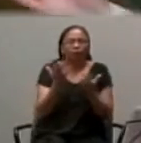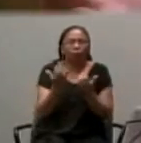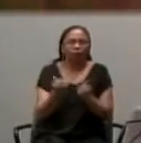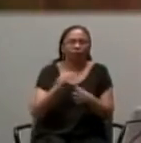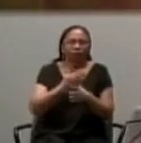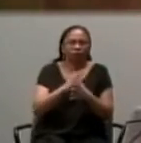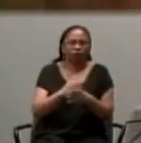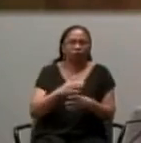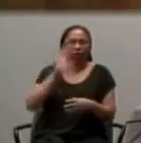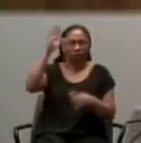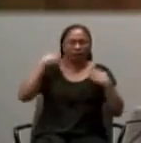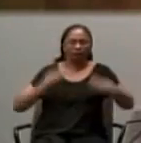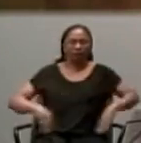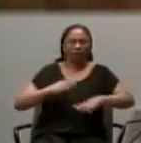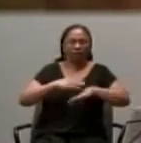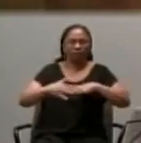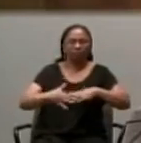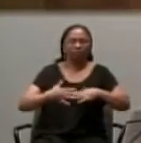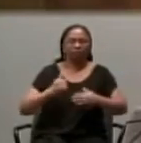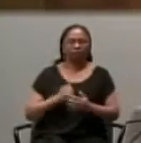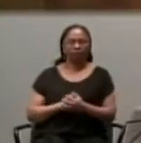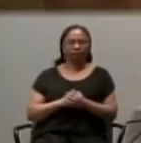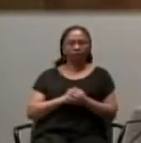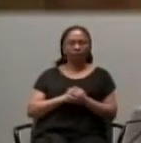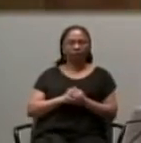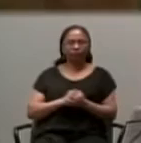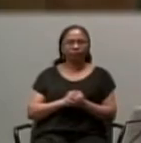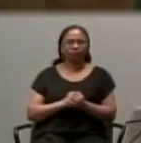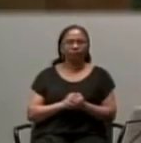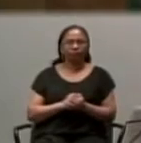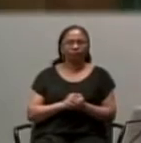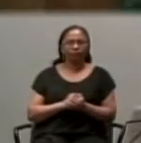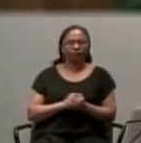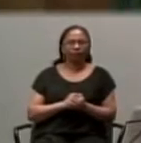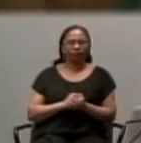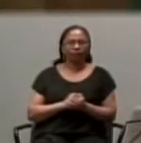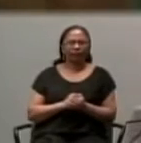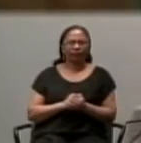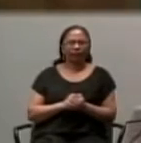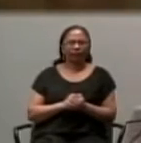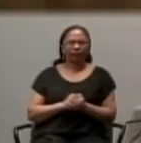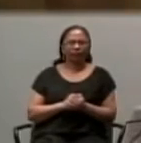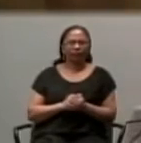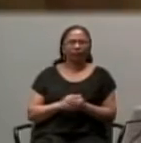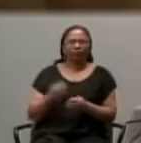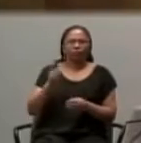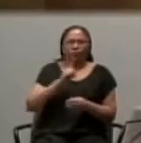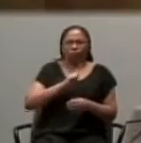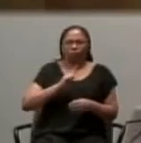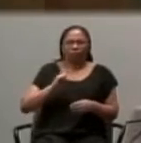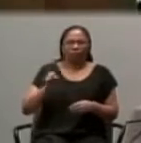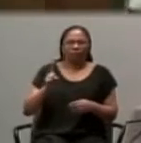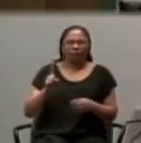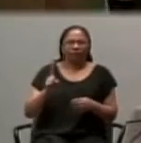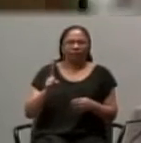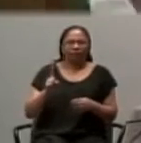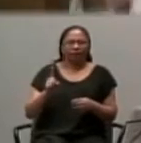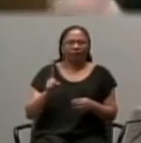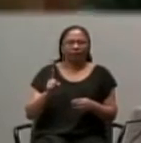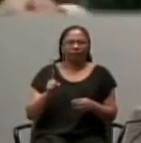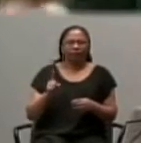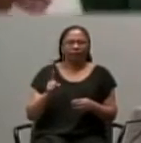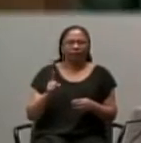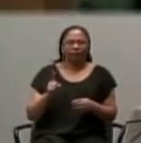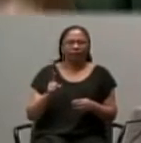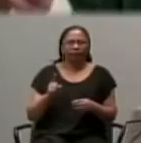that might mean for us. So, immediately, what Peter brings and the apostles bring to bear